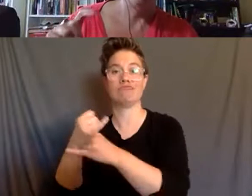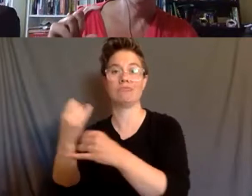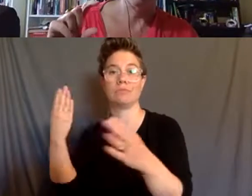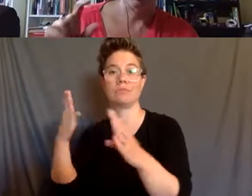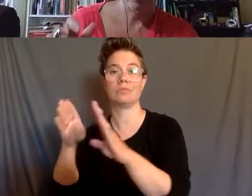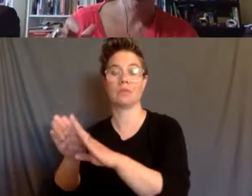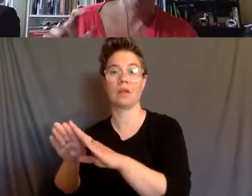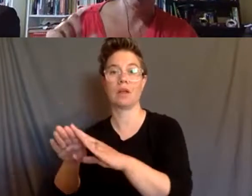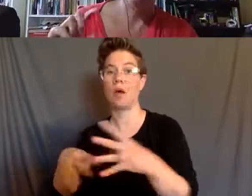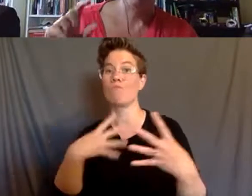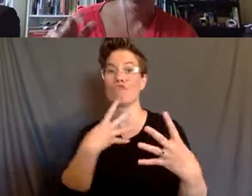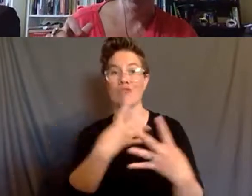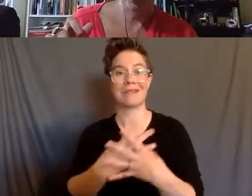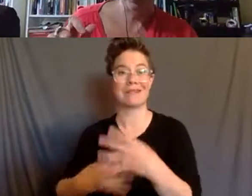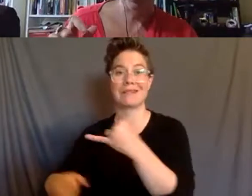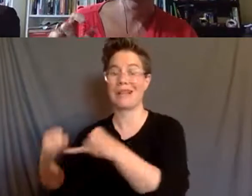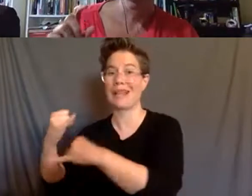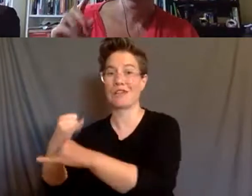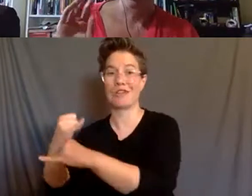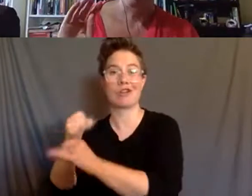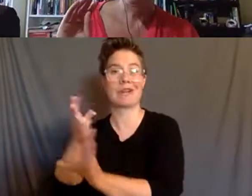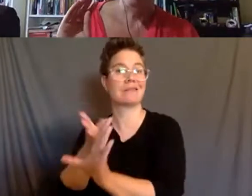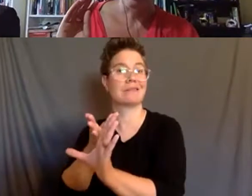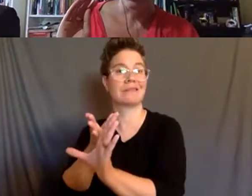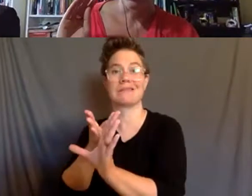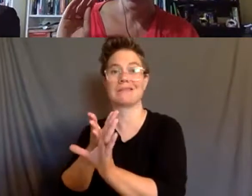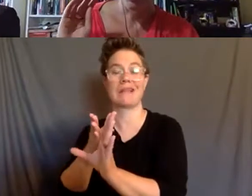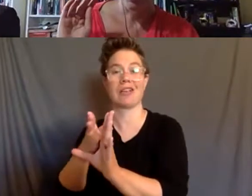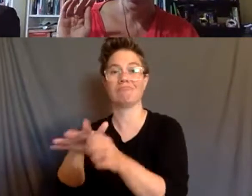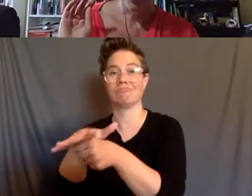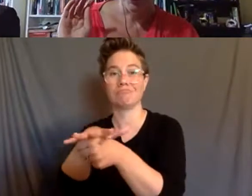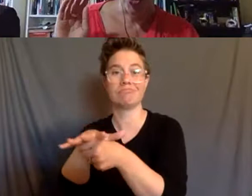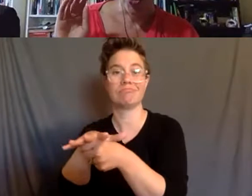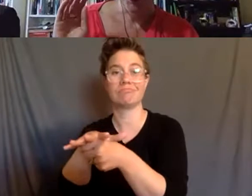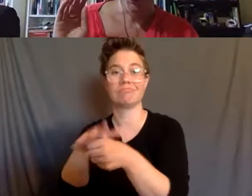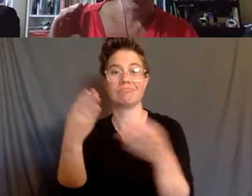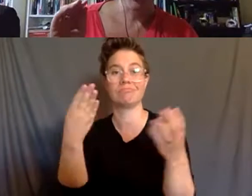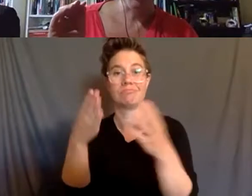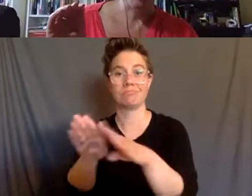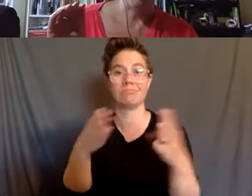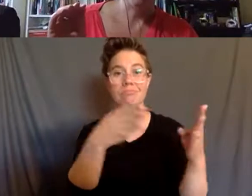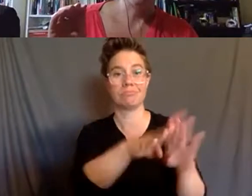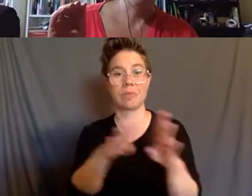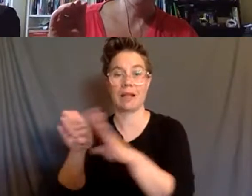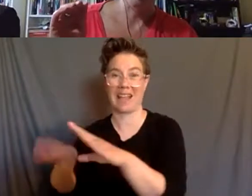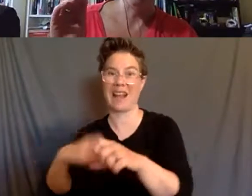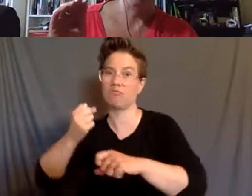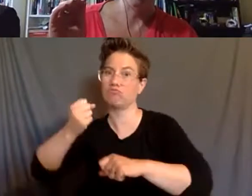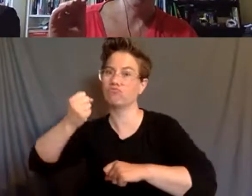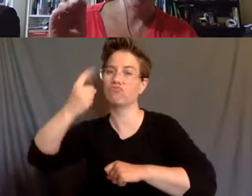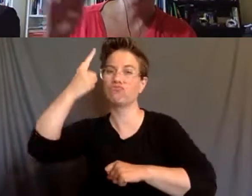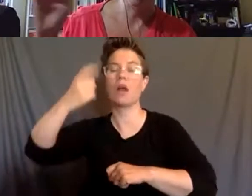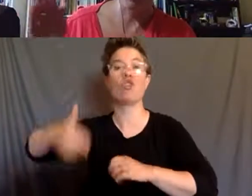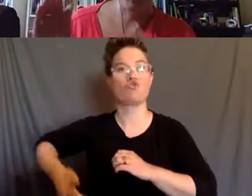prisons and institutions and psych facilities. And I know, as an abolitionist, that's not